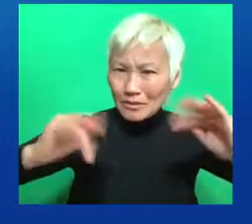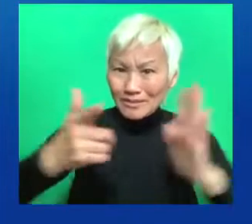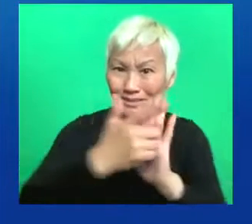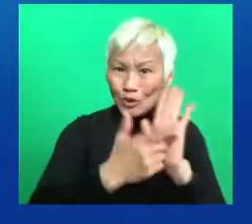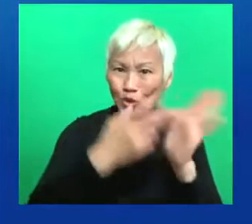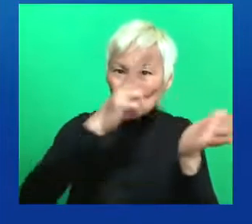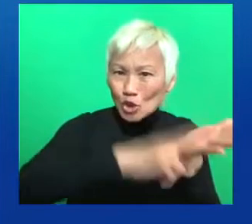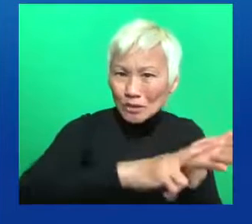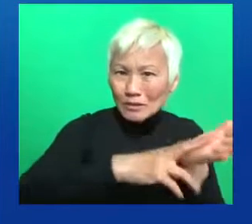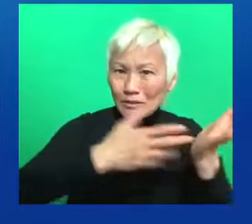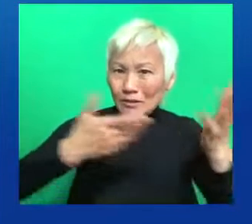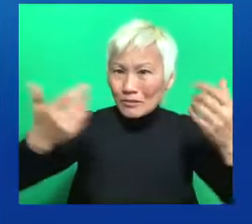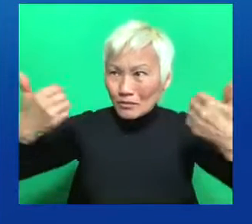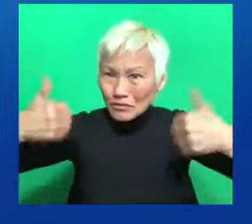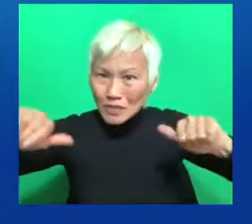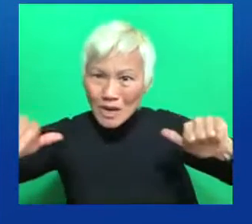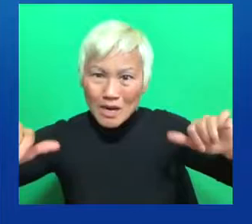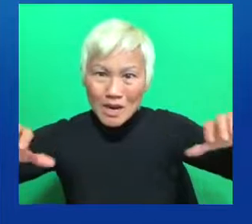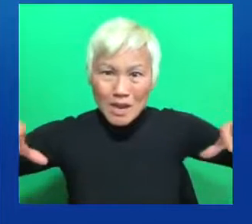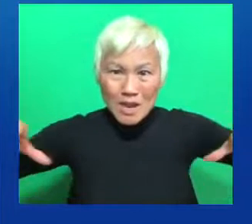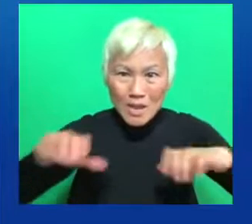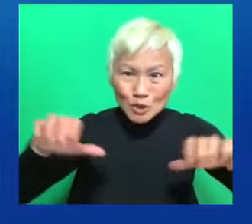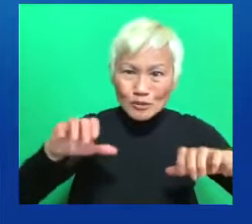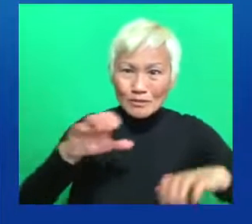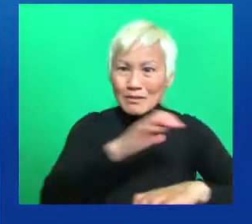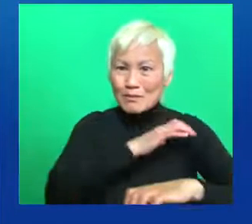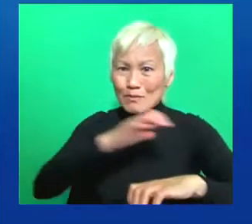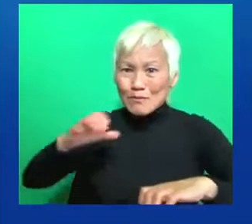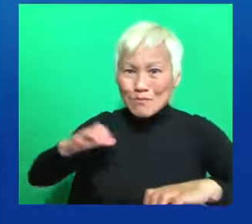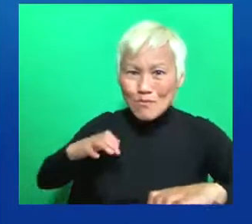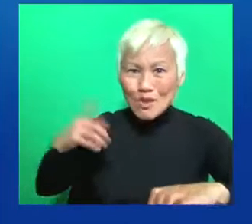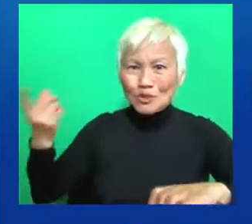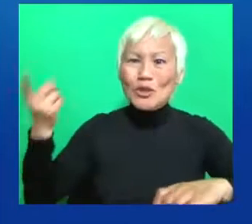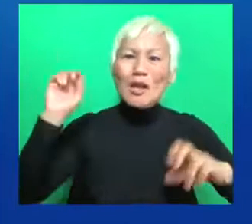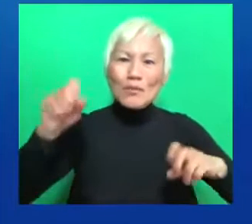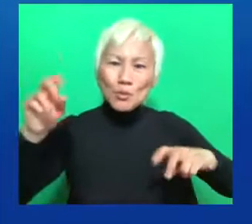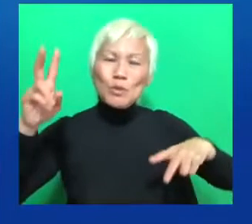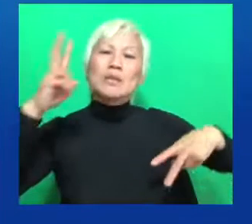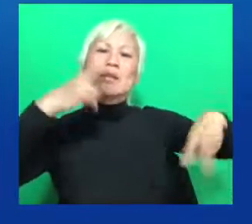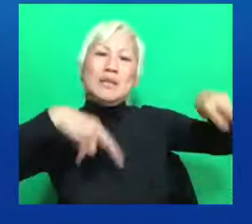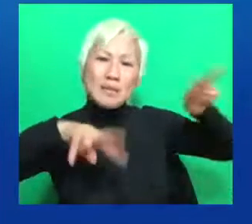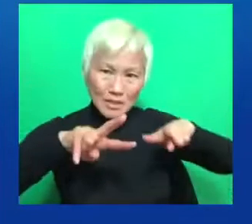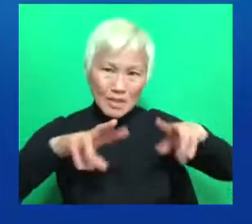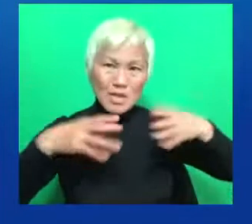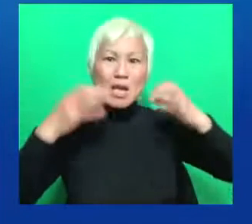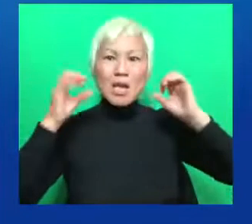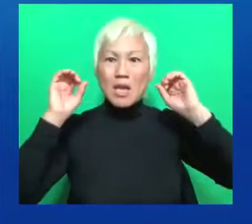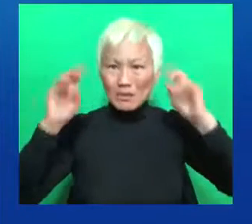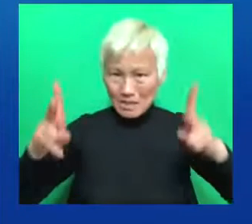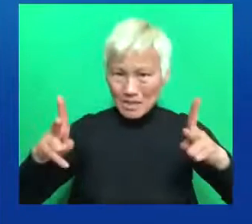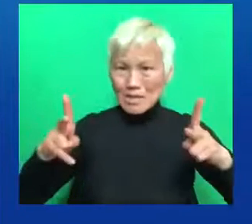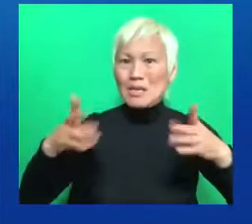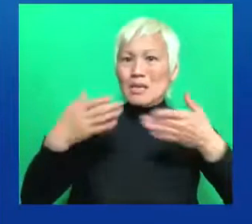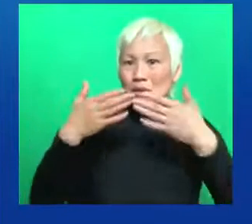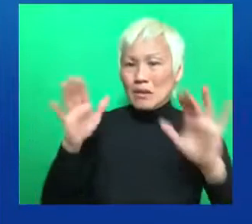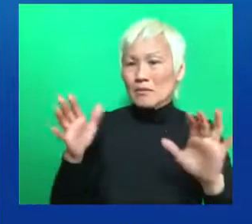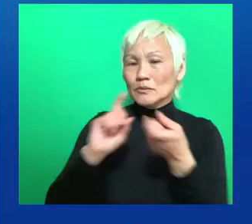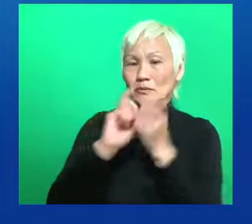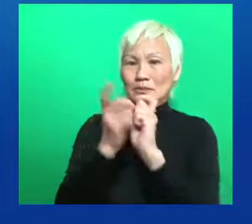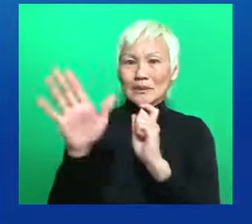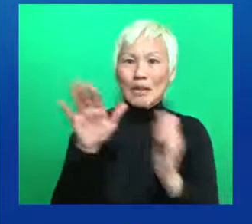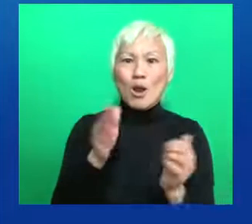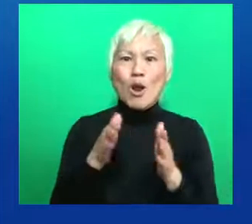approach, Congress must take a wide-reaching approach. And these equity plans and the underlying data collected to develop them